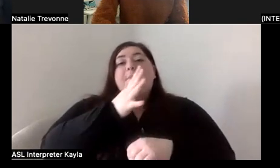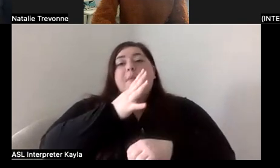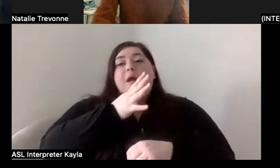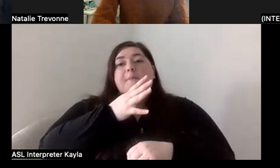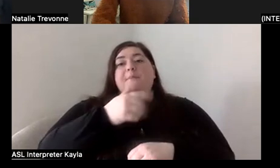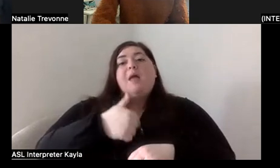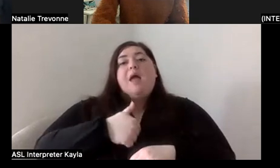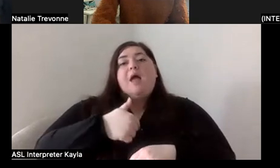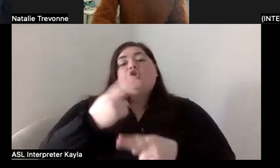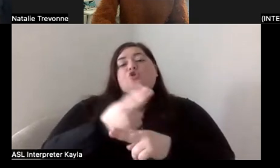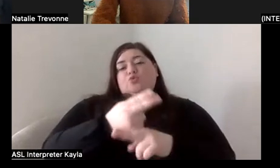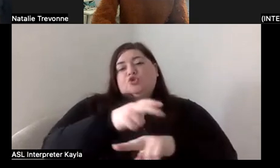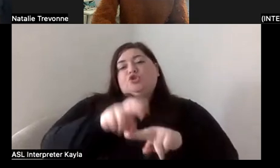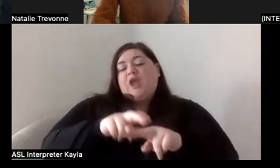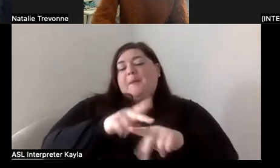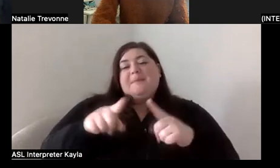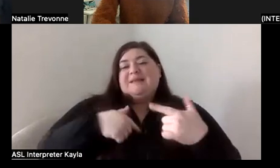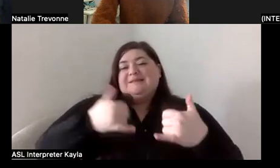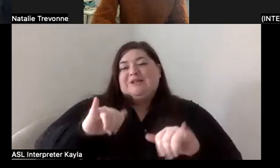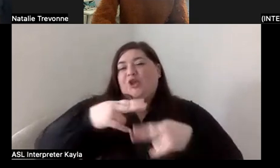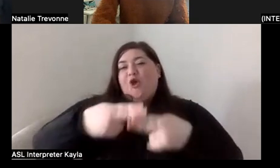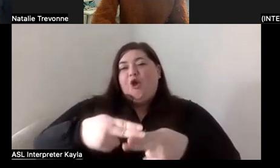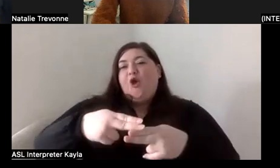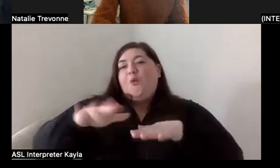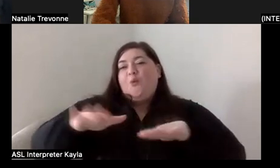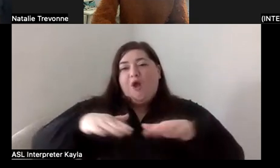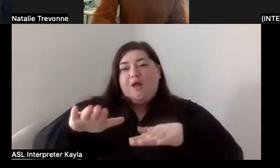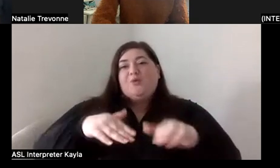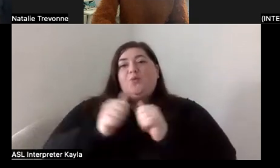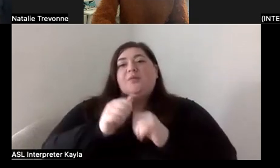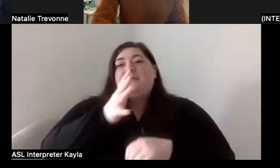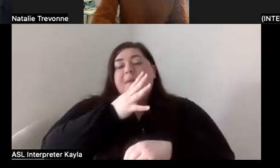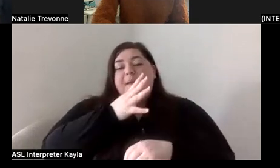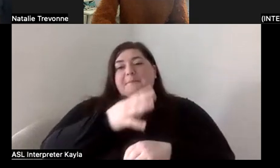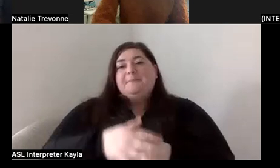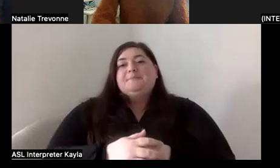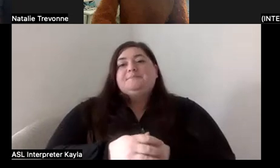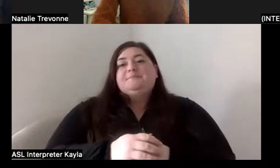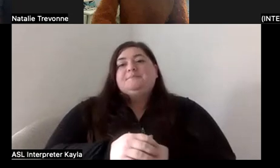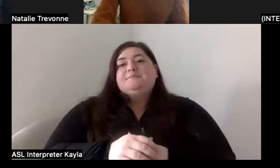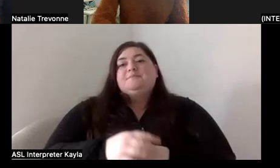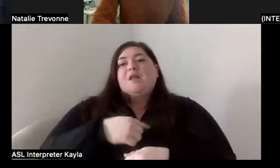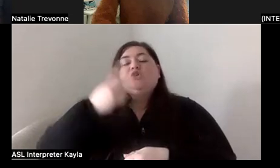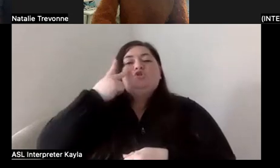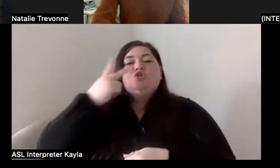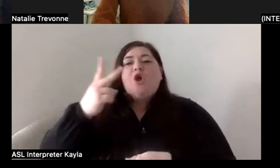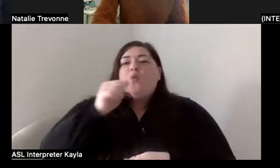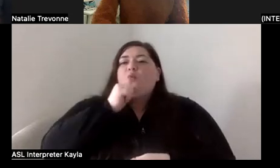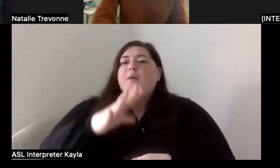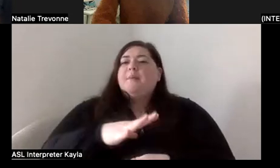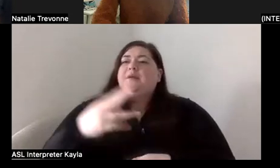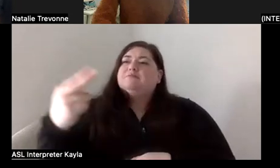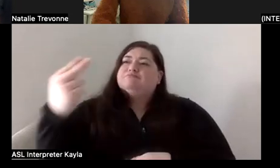walking, even though I use a chair, but I was walking with my mom and I saw a woman looking at me and our eyes